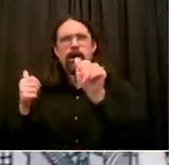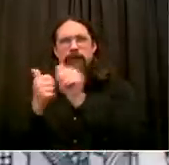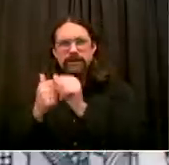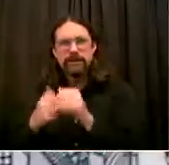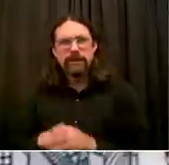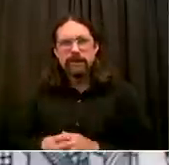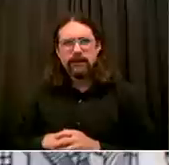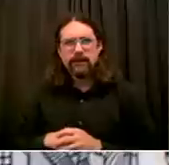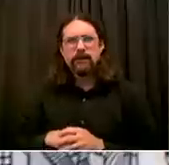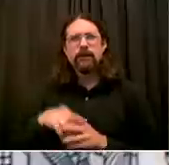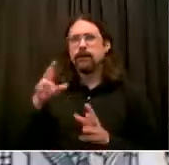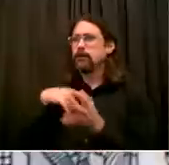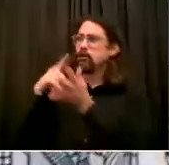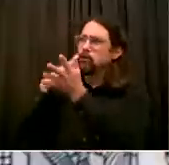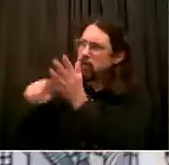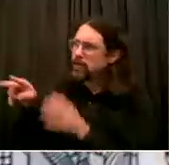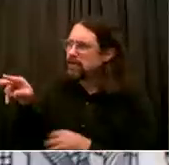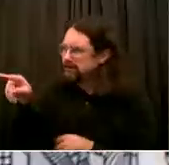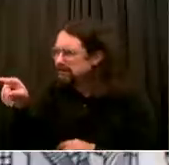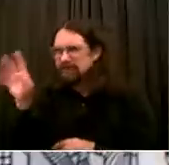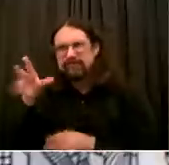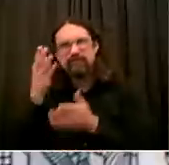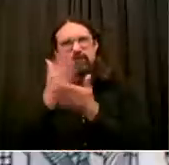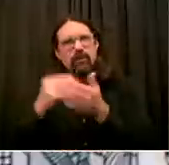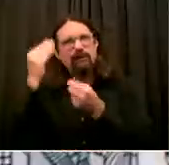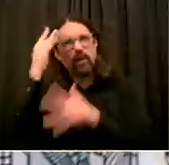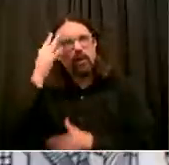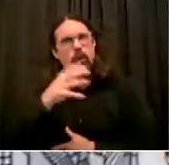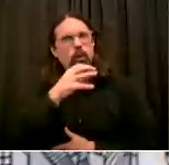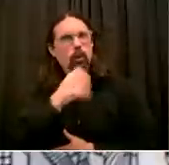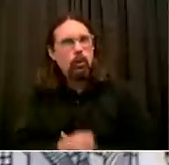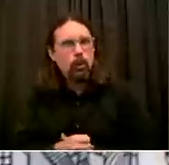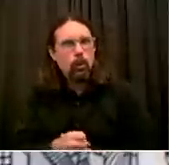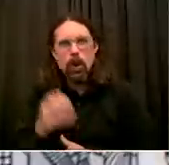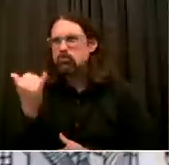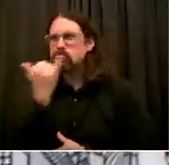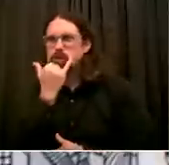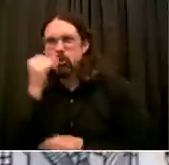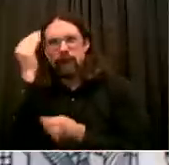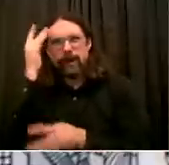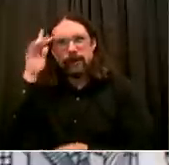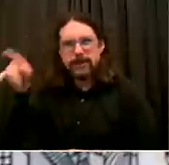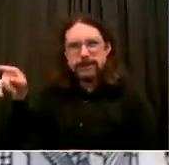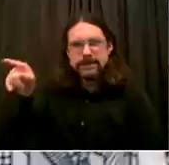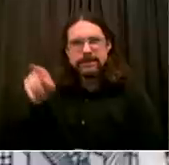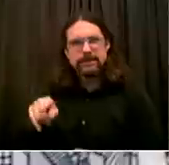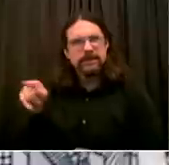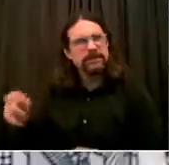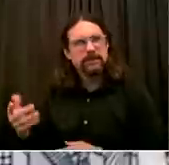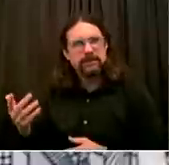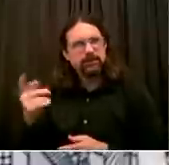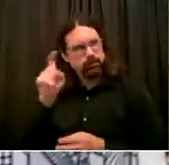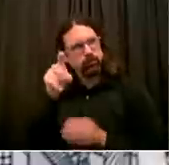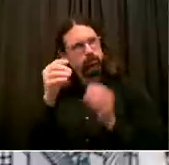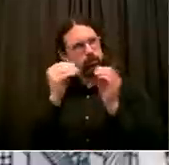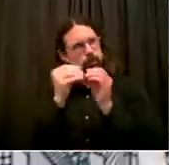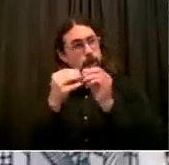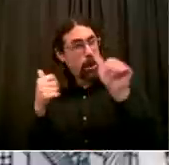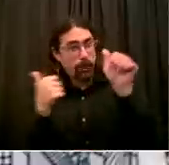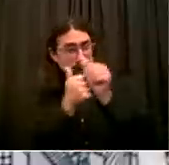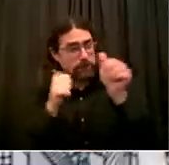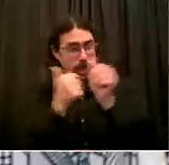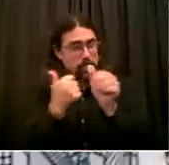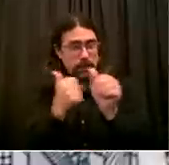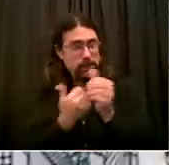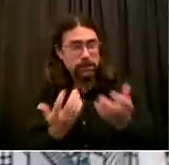ask you to ask it as a question. So let me help you. Yes, it was true because I was not counting any school that was shut down because it was in one of the zones,